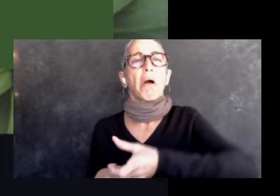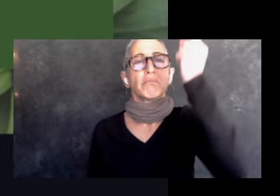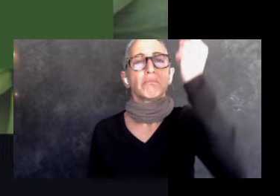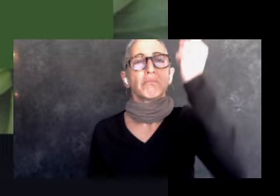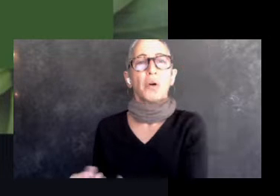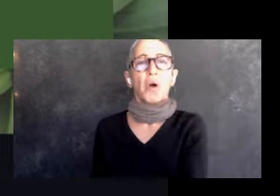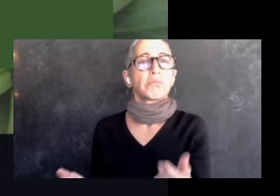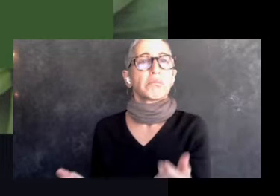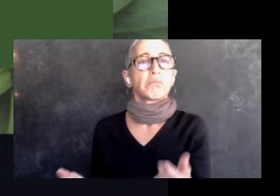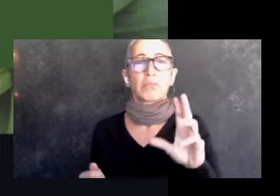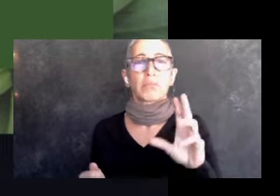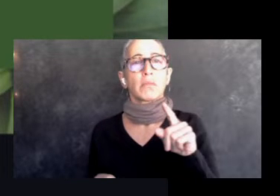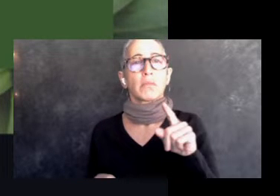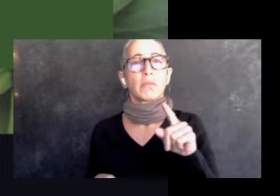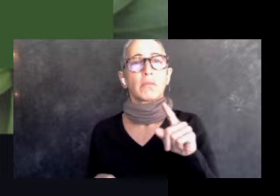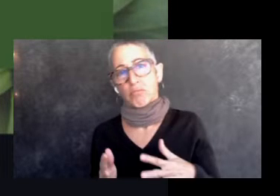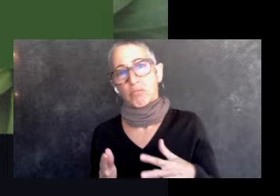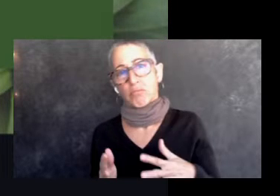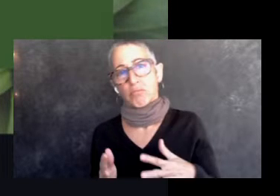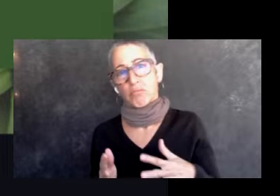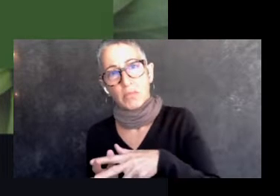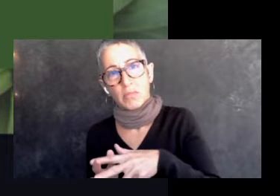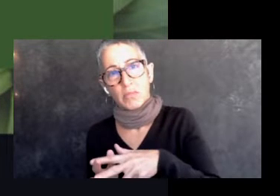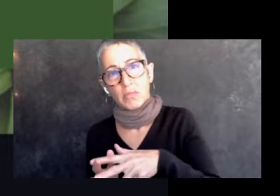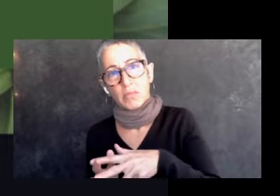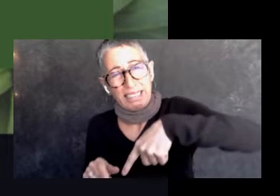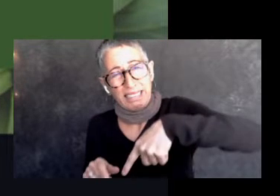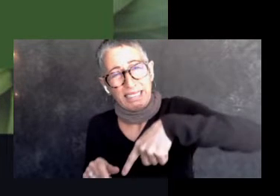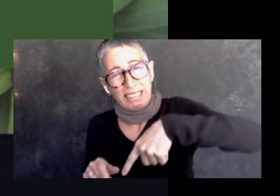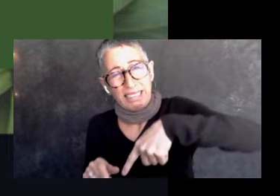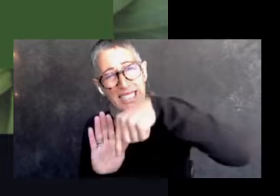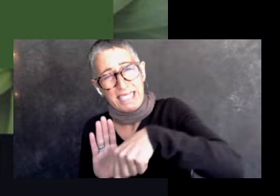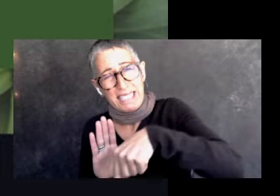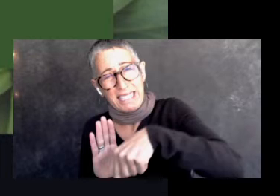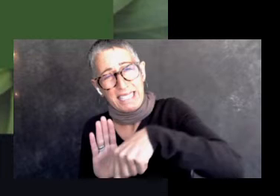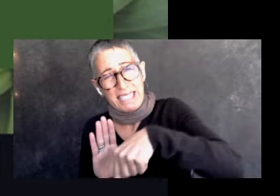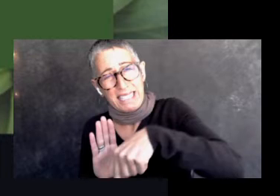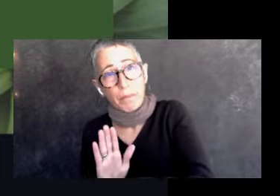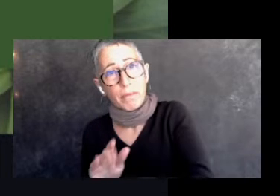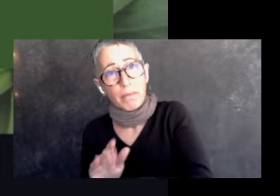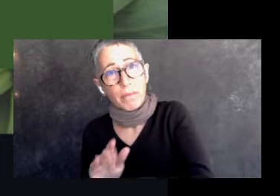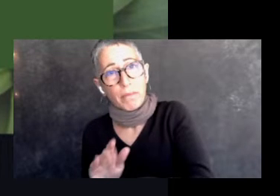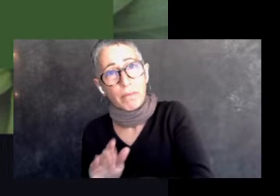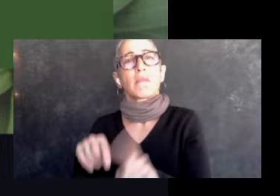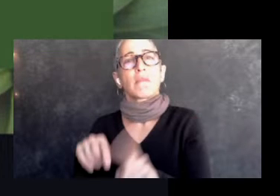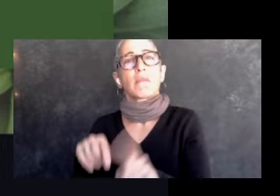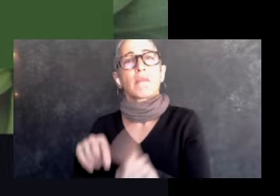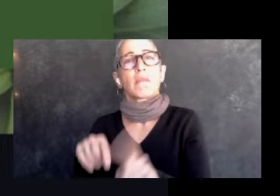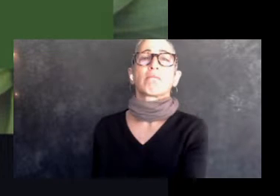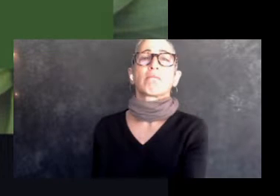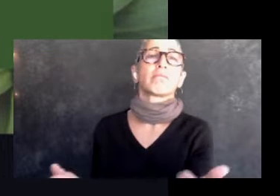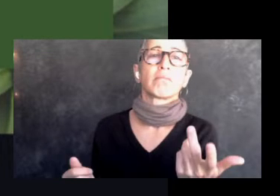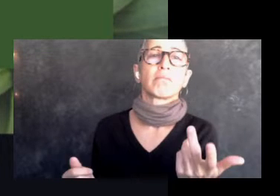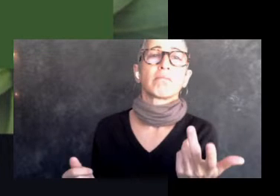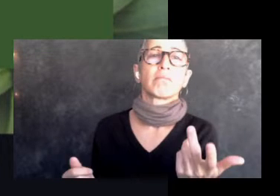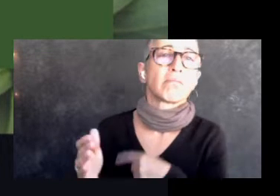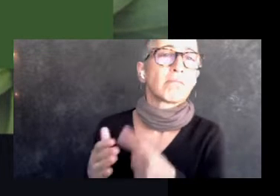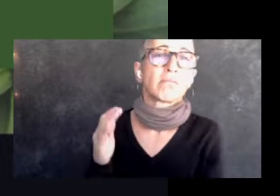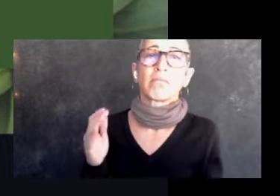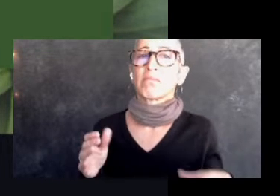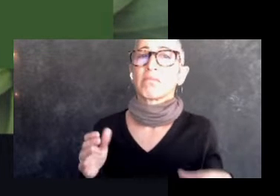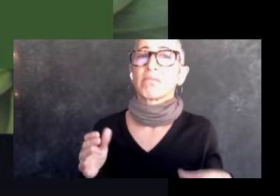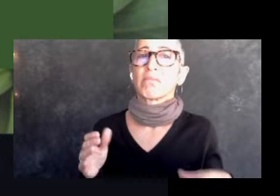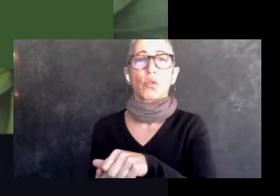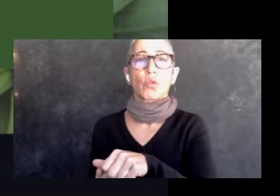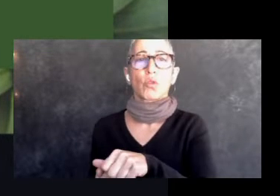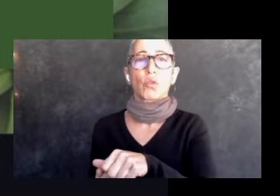and, uh, rooted so well that nothing will, will knock us down. Um, but we also don't want